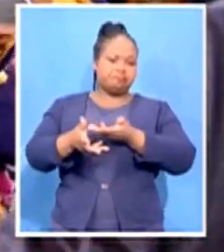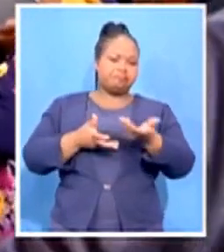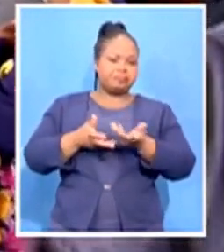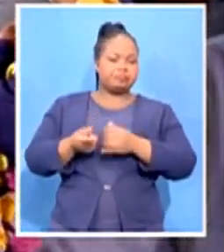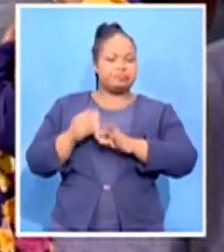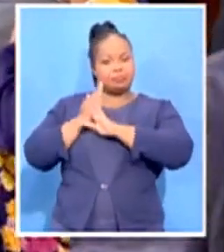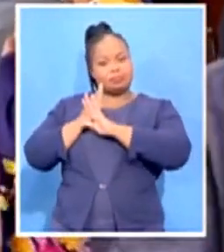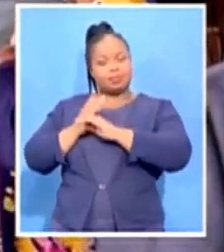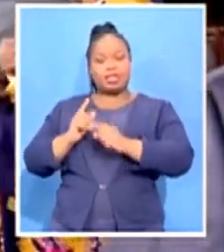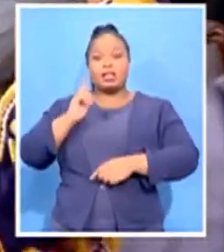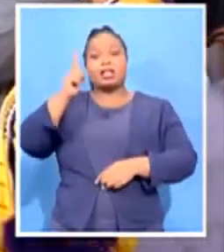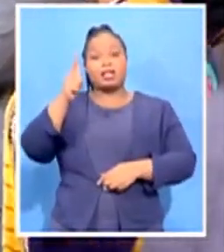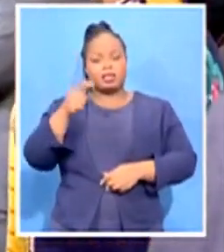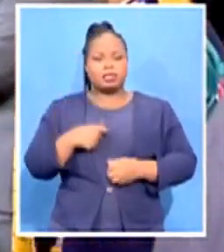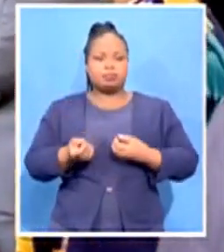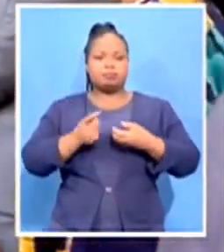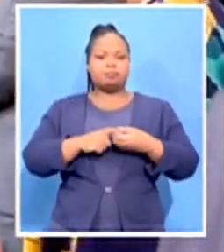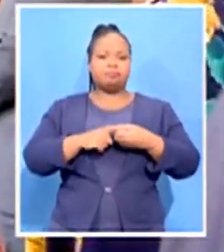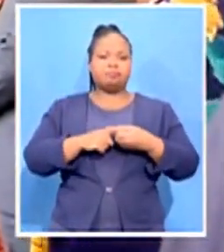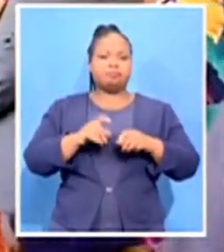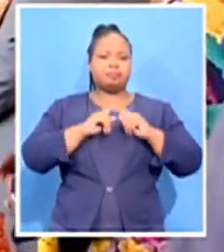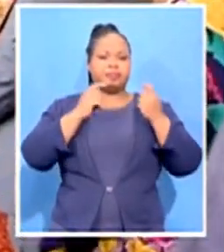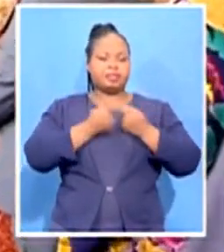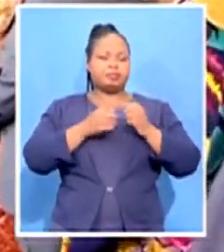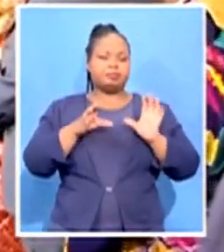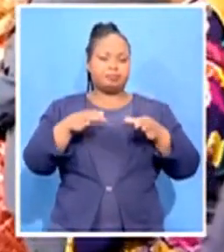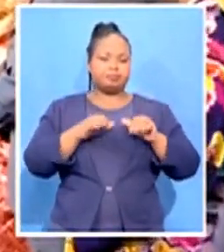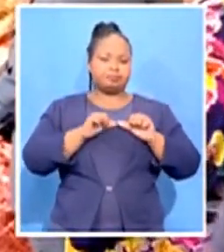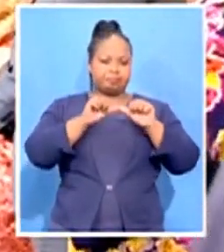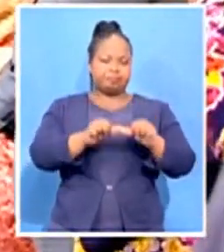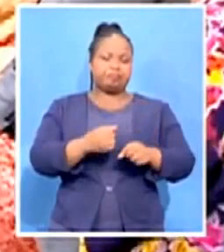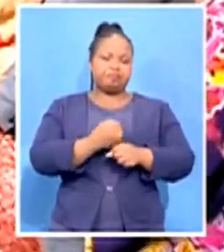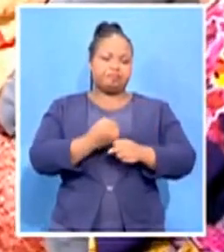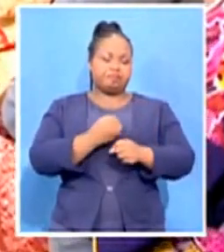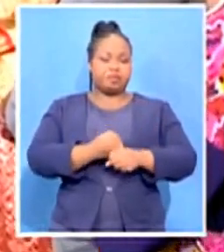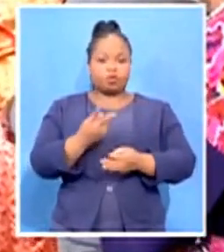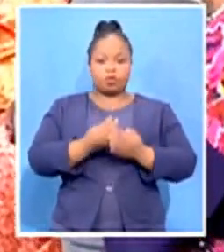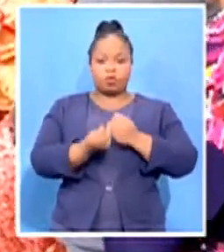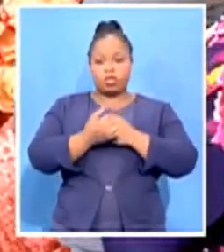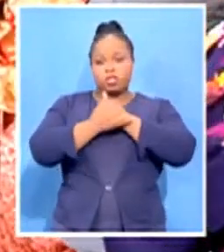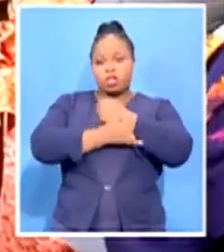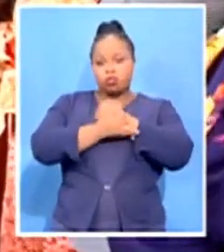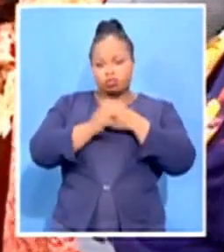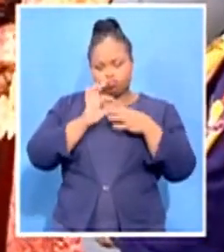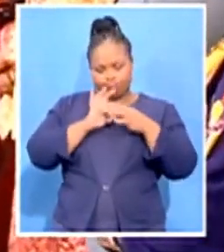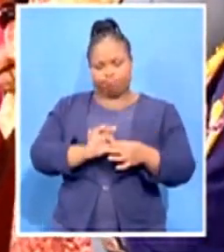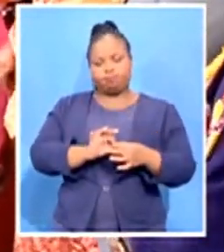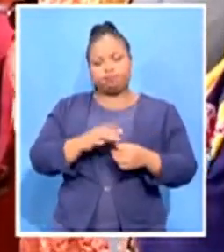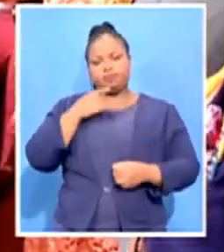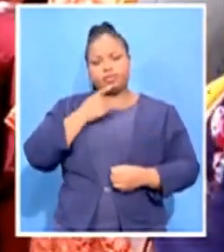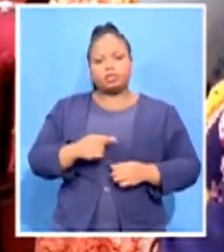delegations to continue with their work. Both countries committing to play their part in strengthening trade relations.